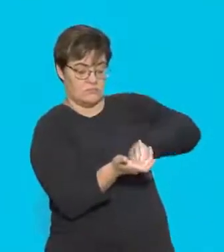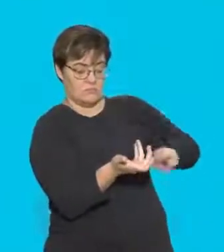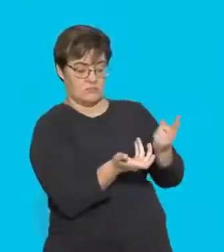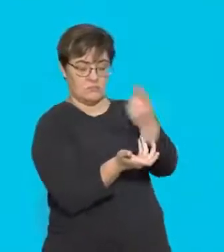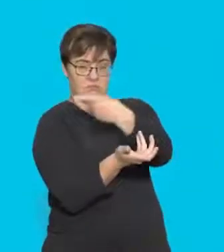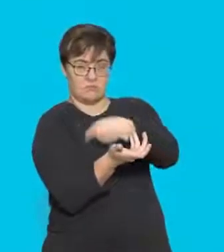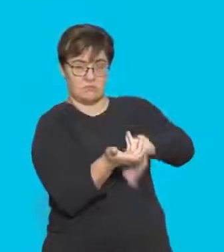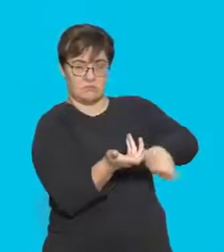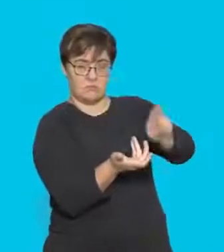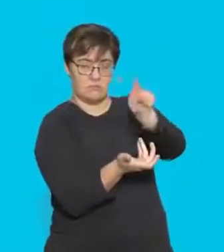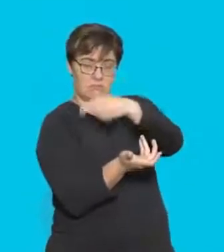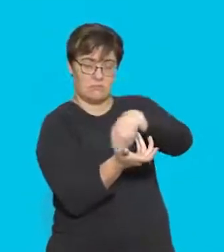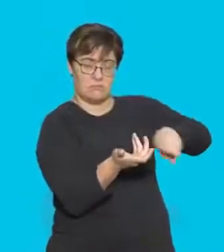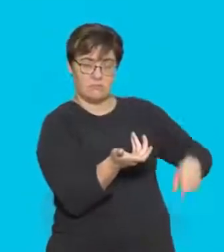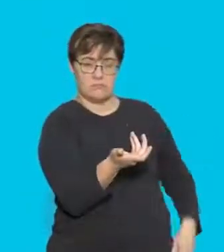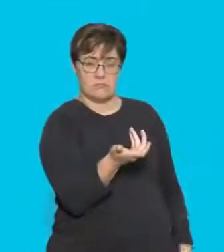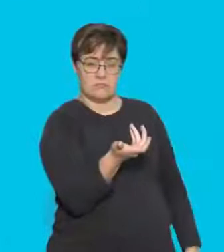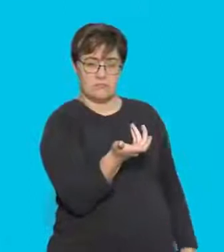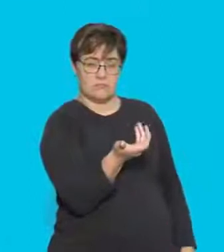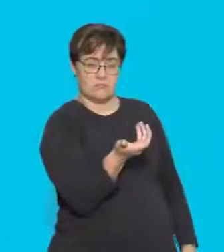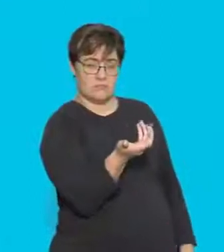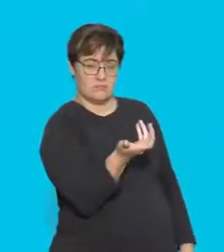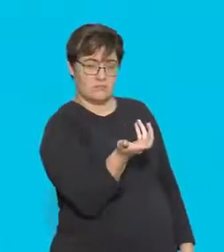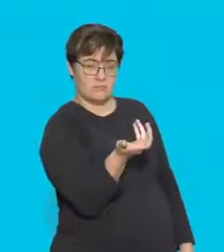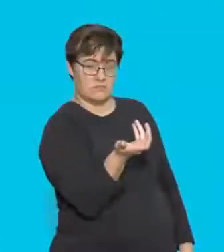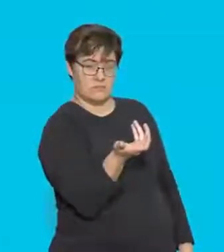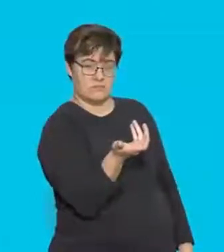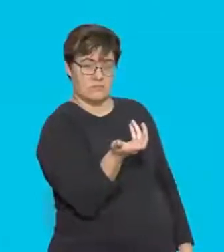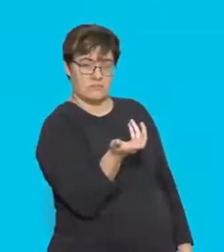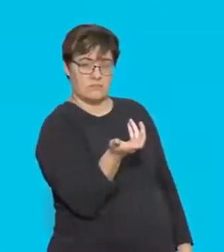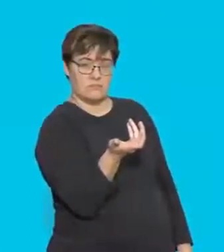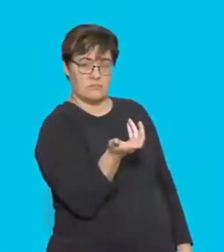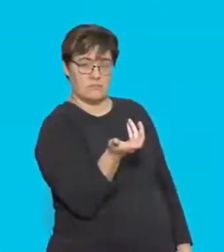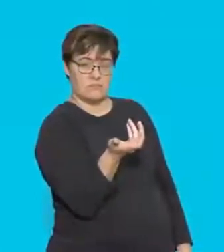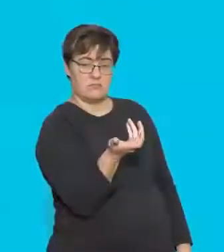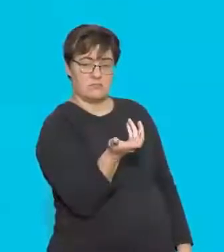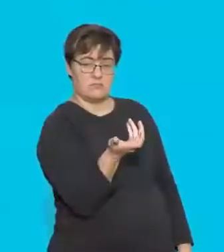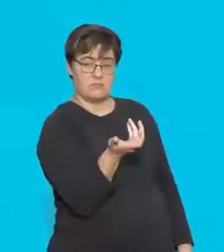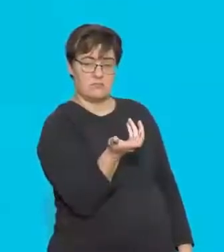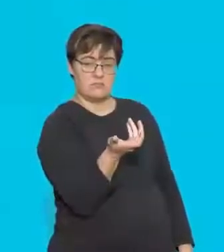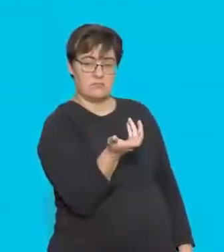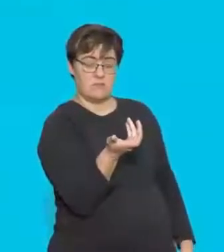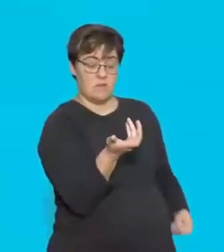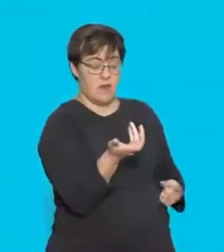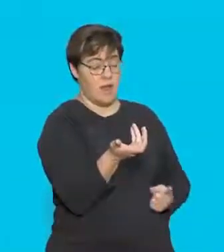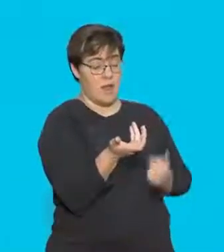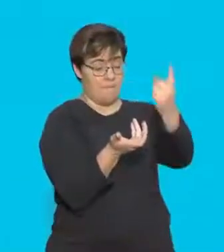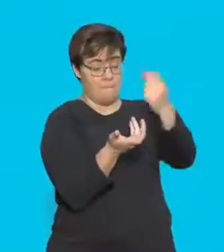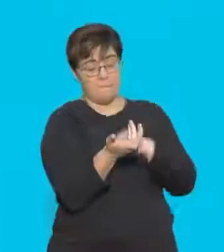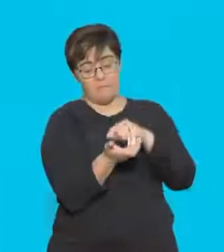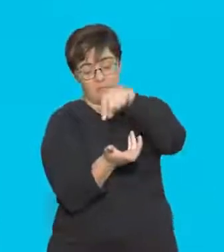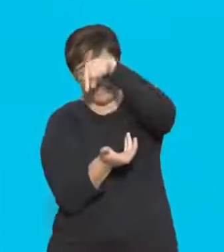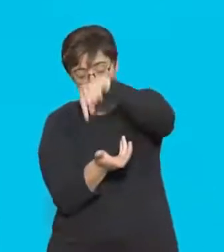the curl of my fingers going? Well, I hope you can see that over here, the fingers are curling upwards,